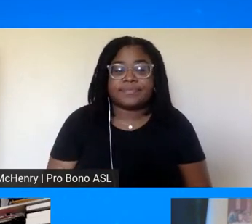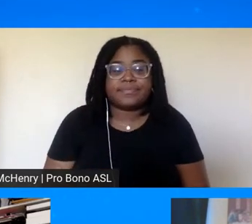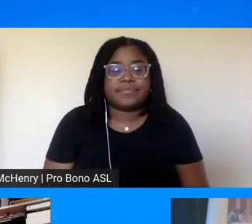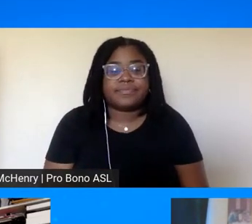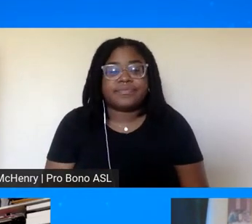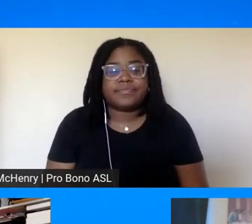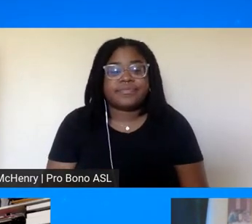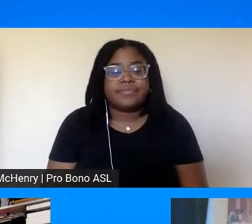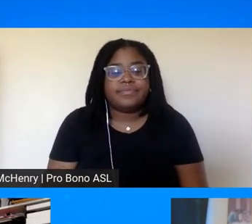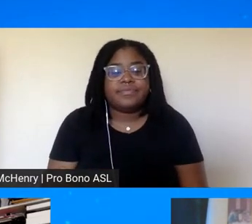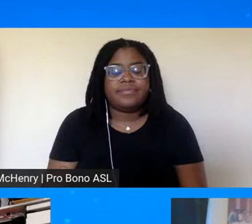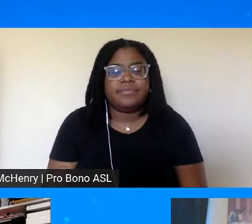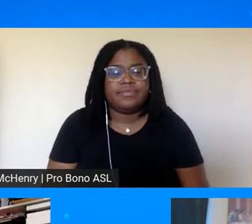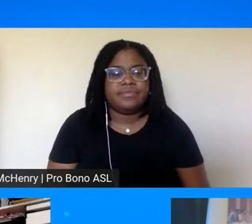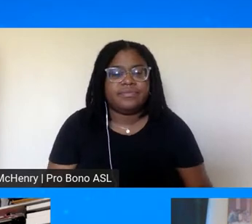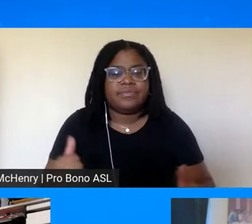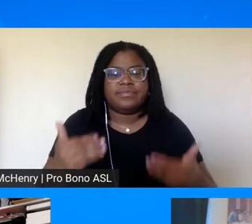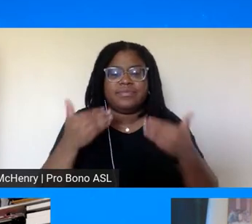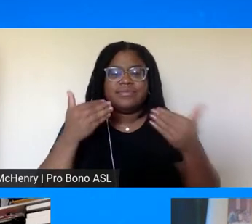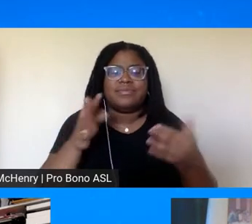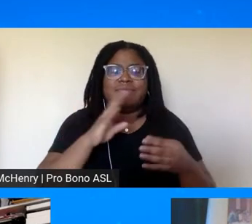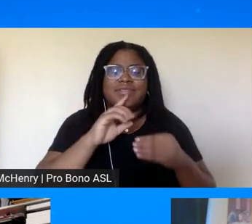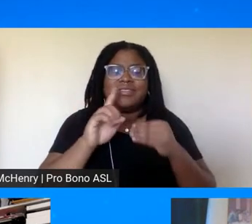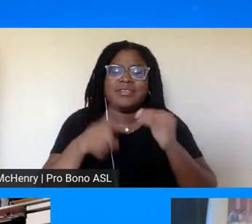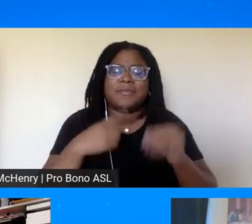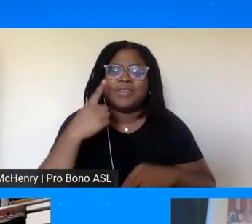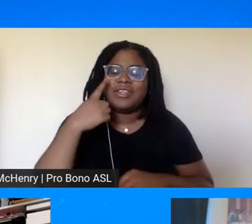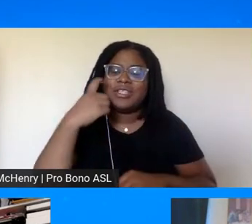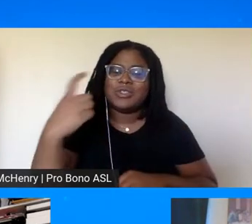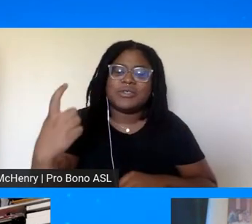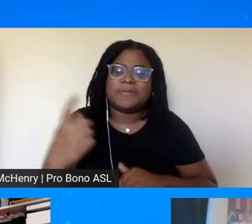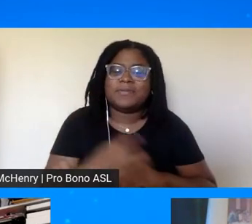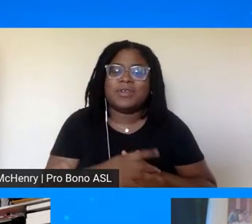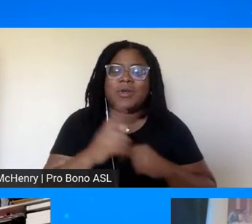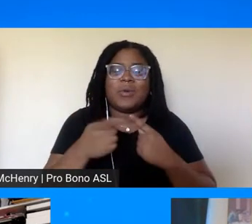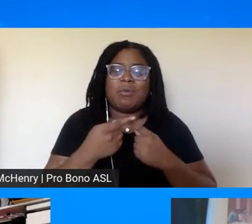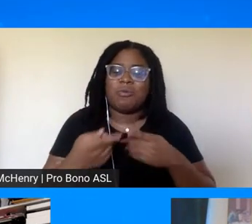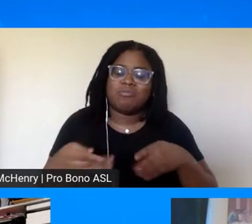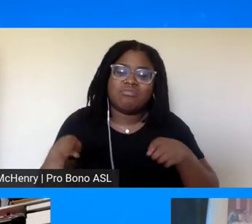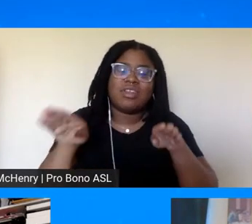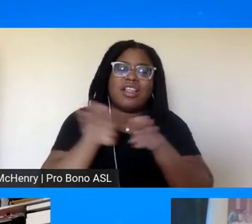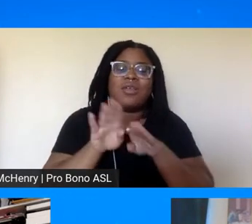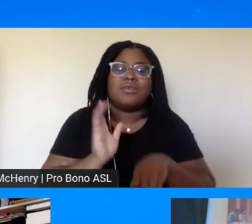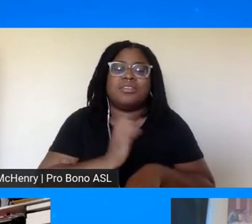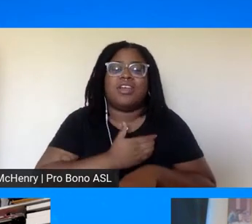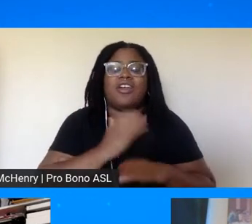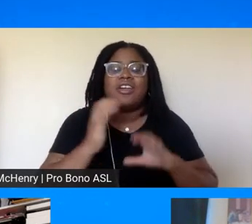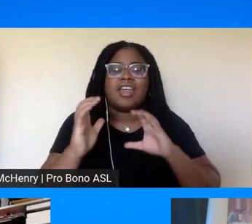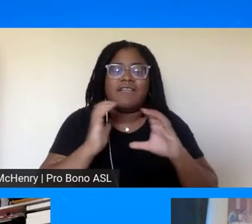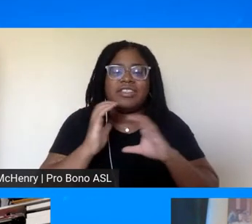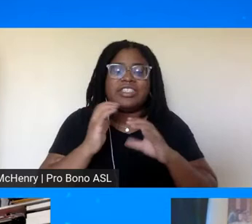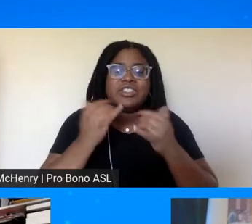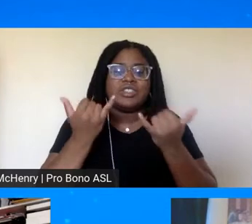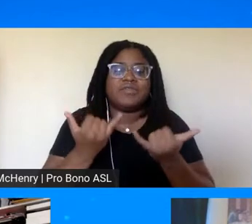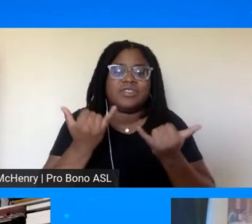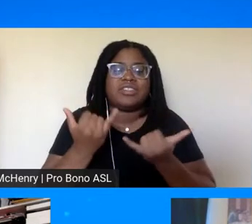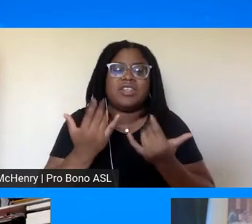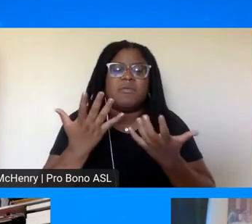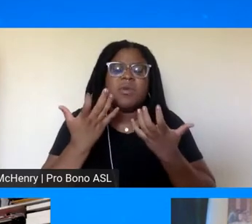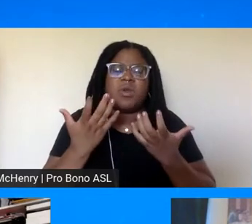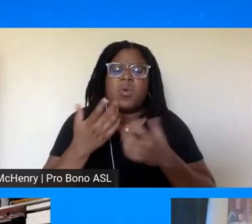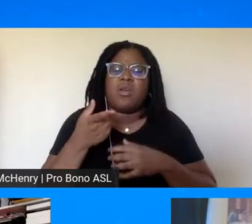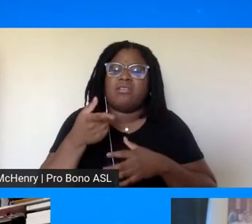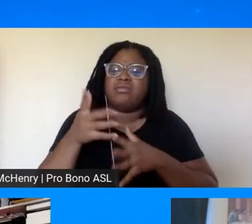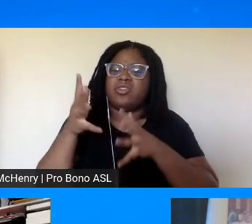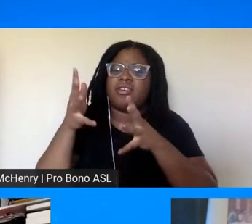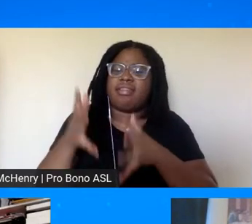like Mahalia, tell us about the dream, King. As we close our conversation today, certainly we want to leave people